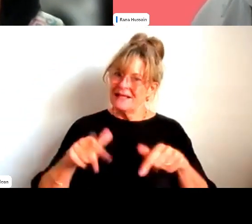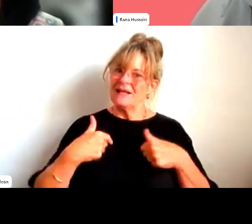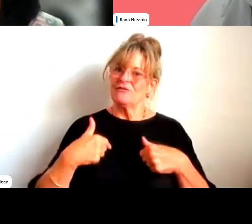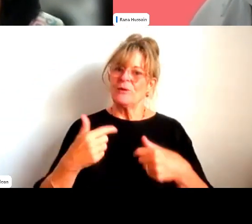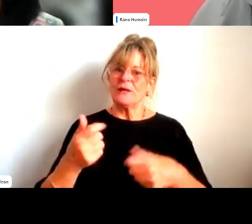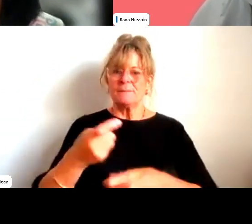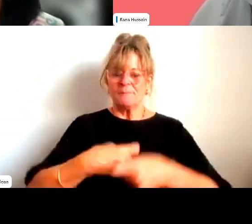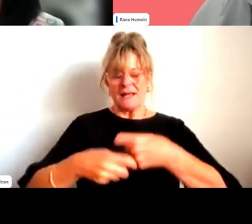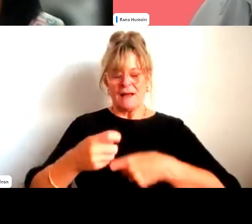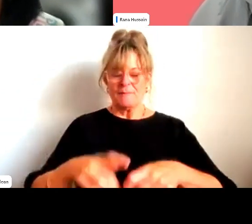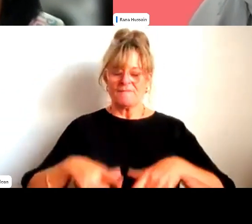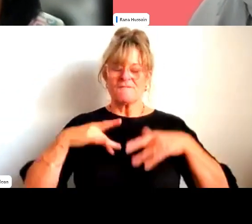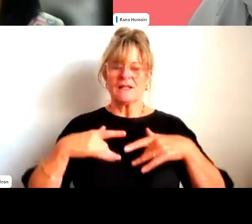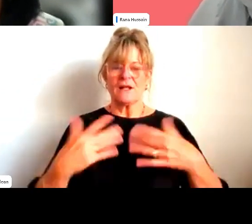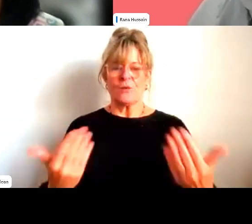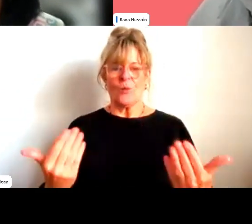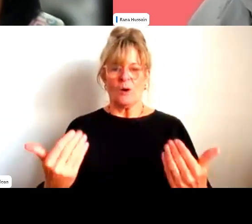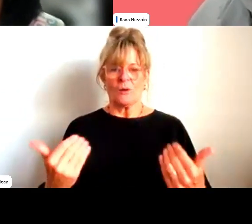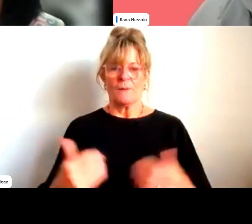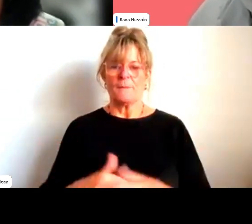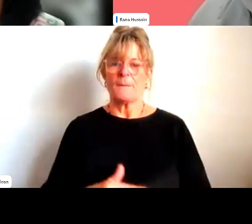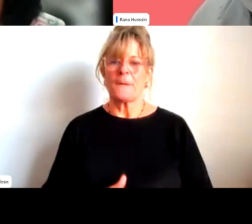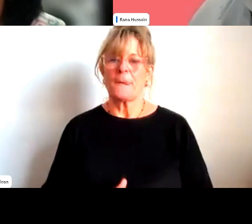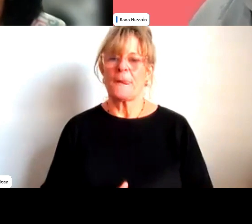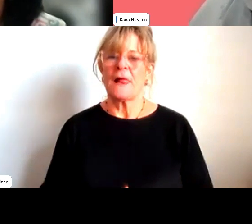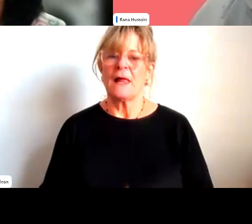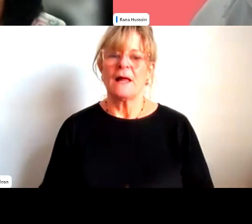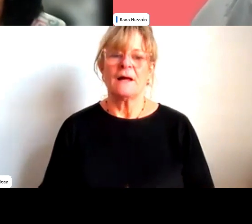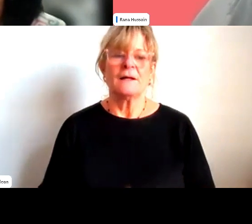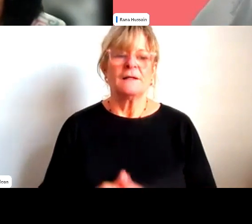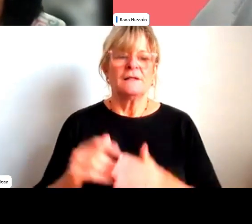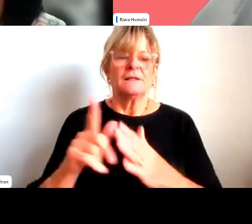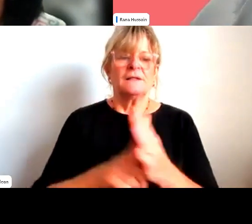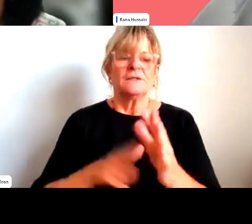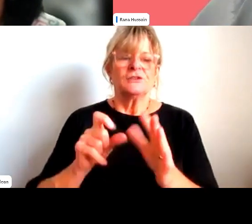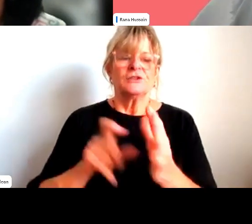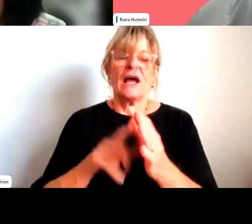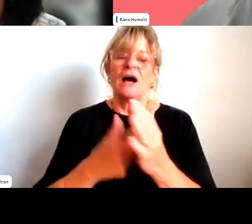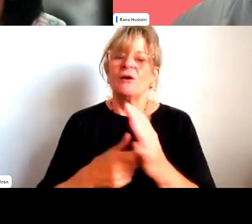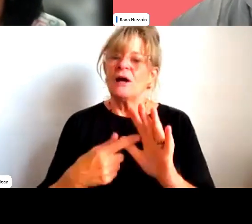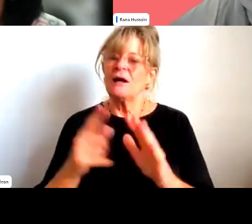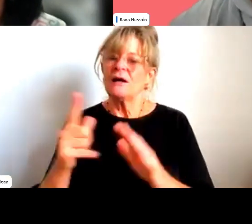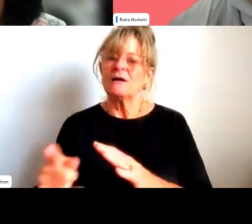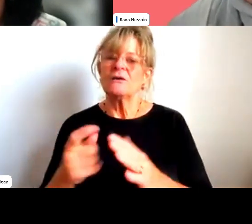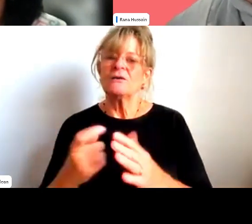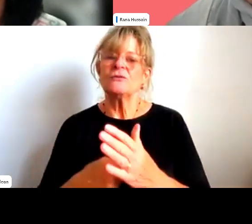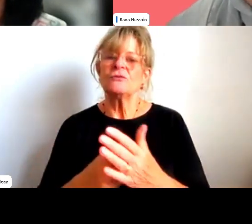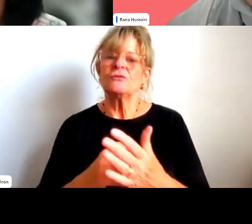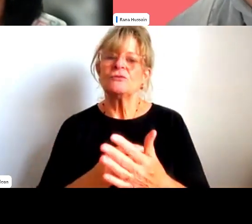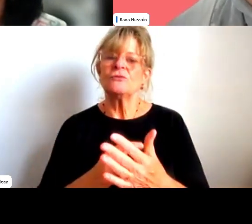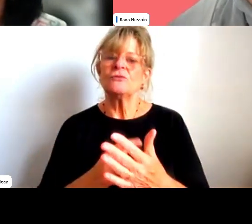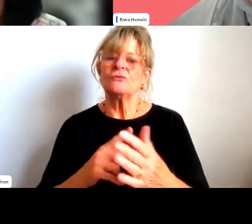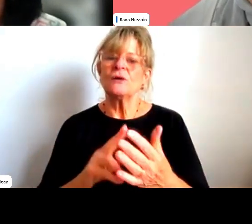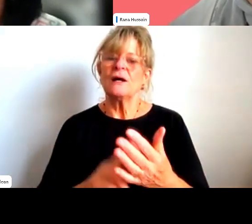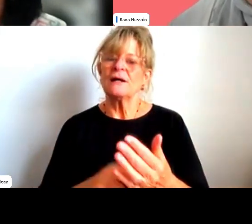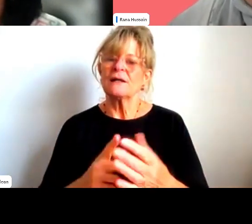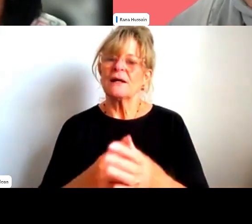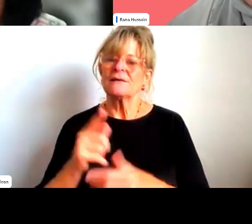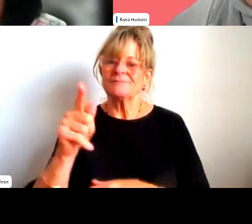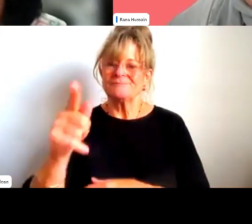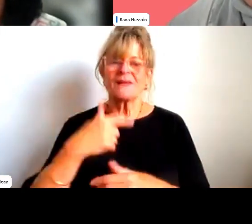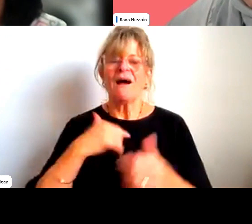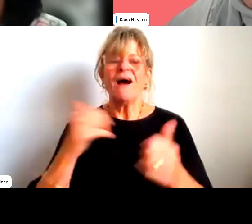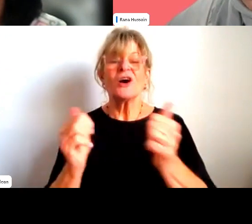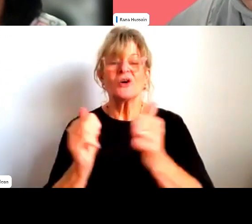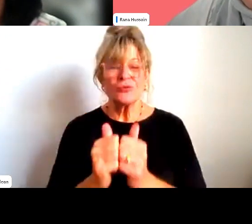Definitely. Jakara and Rana, anyone want to jump in on that one? I agree, Melina. I, I just want to name